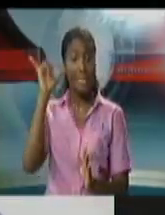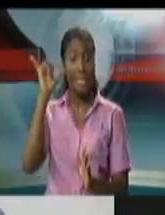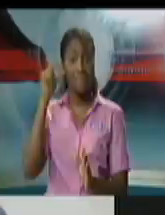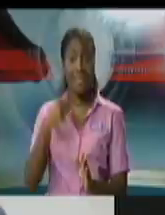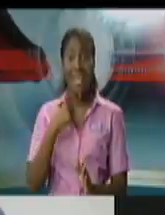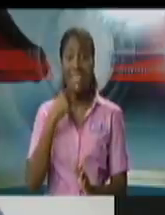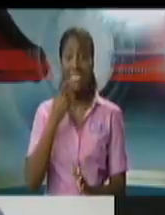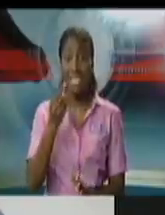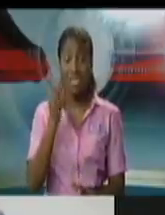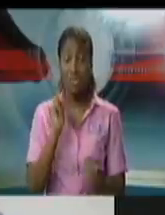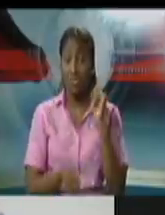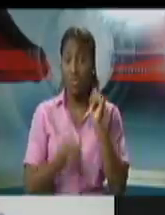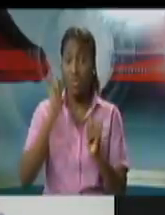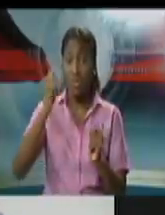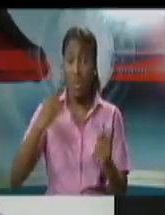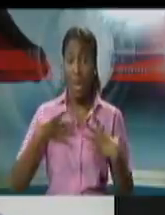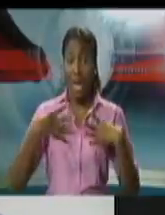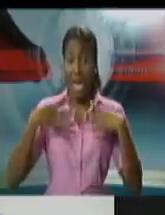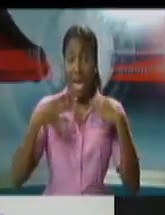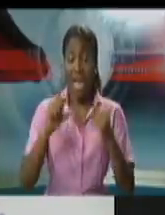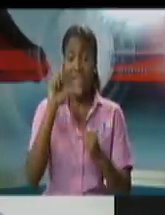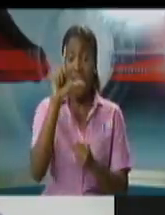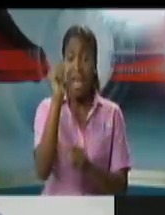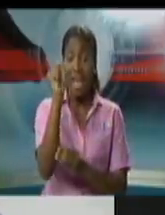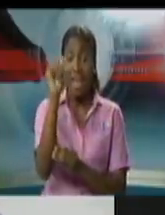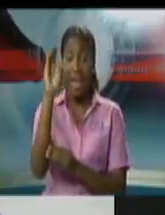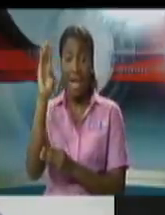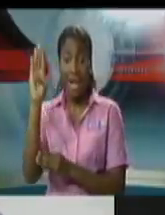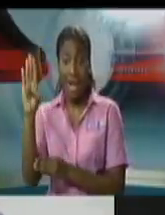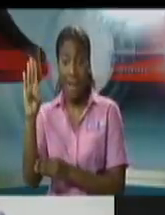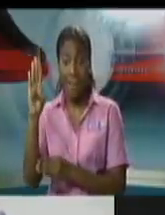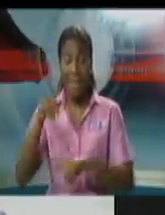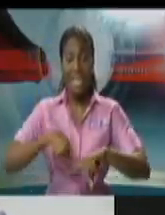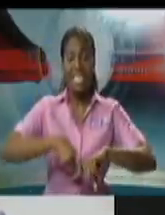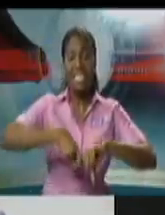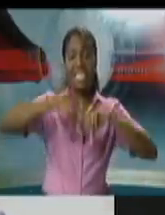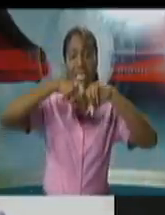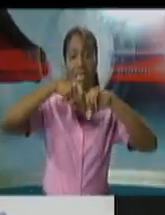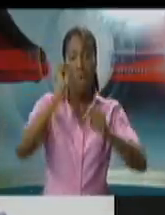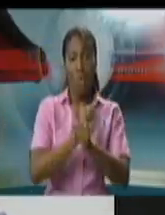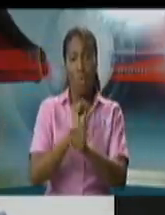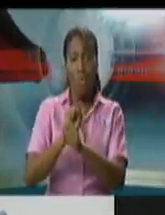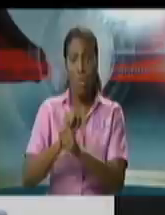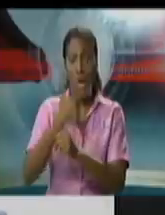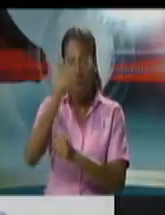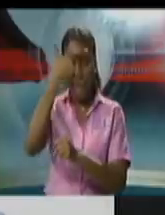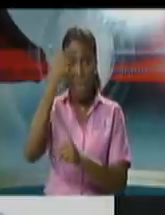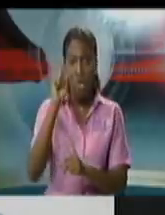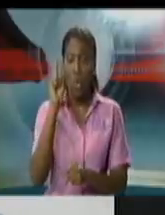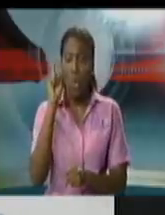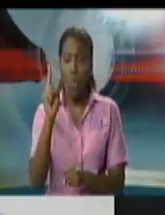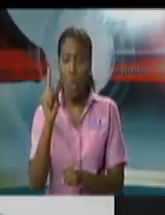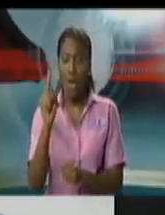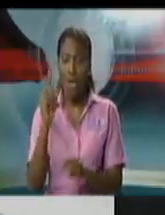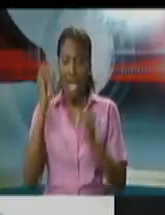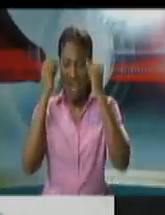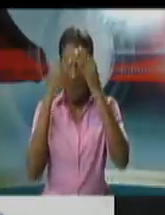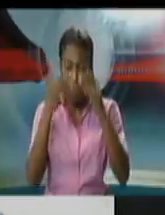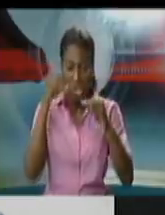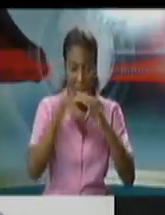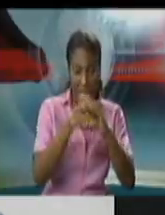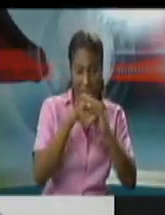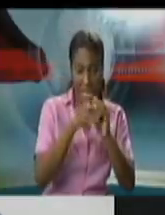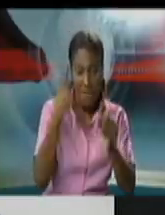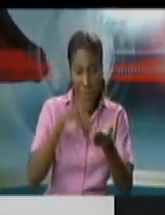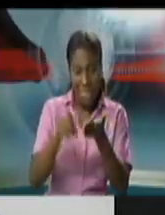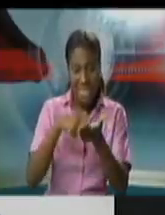has suspended its electronic platform following an admission that there was an error in entering uh the results of a patient now tphl falls under your